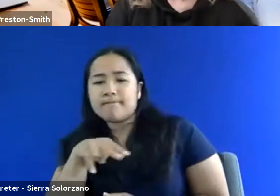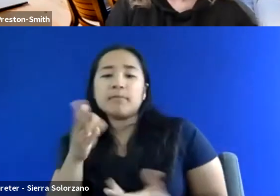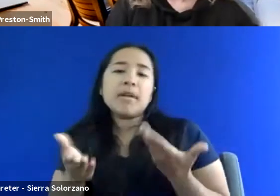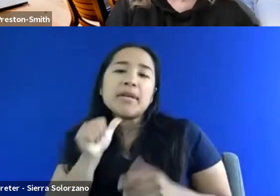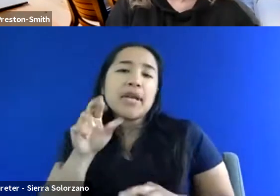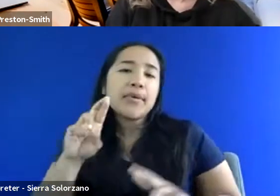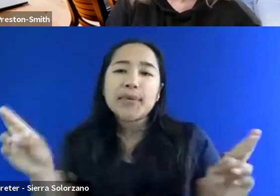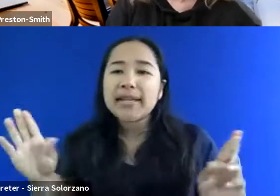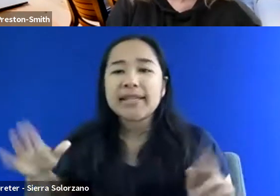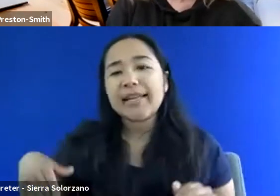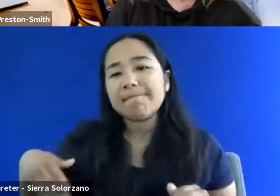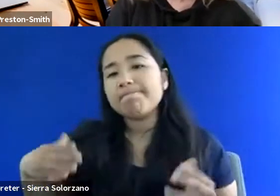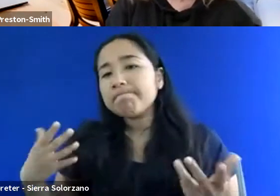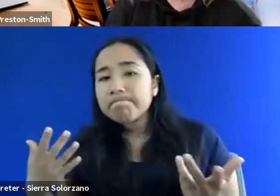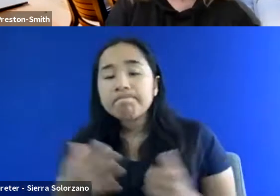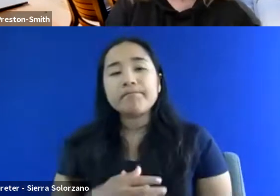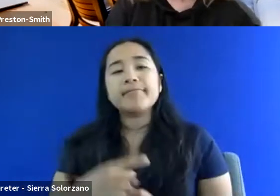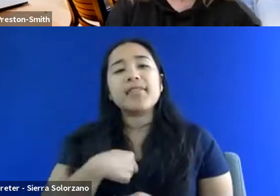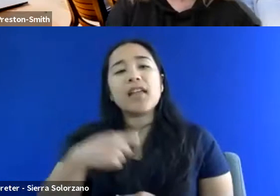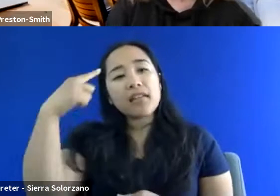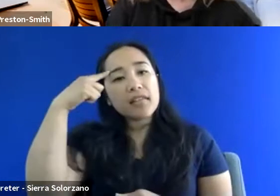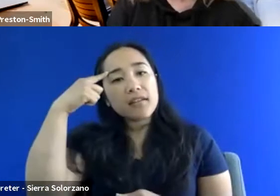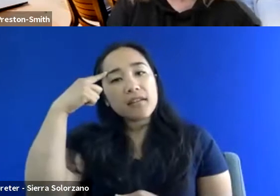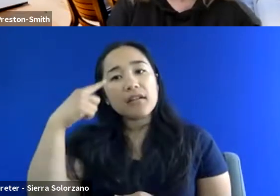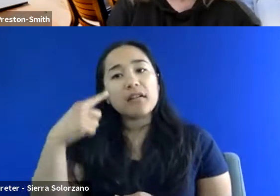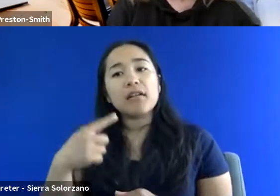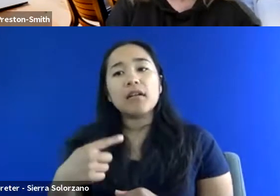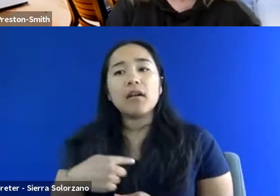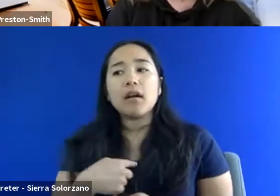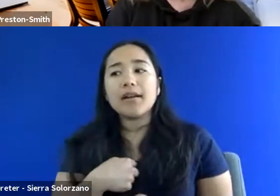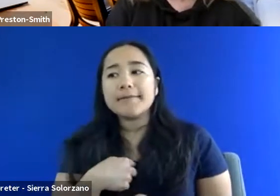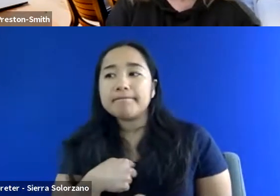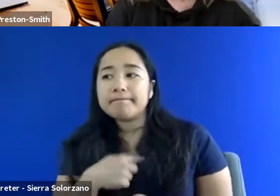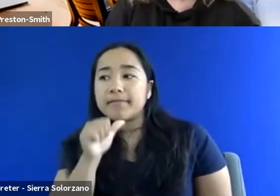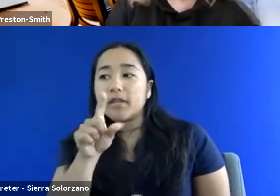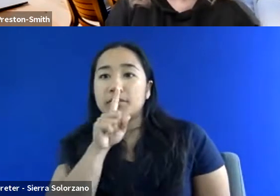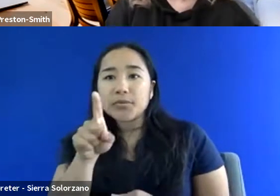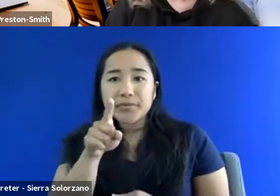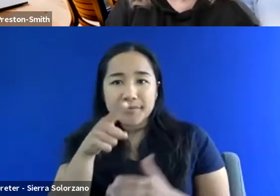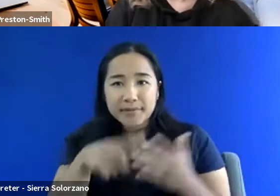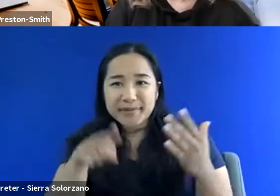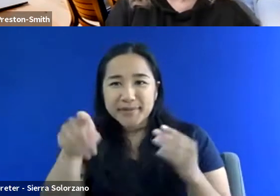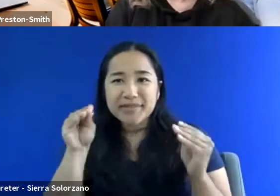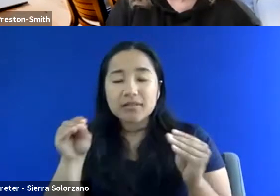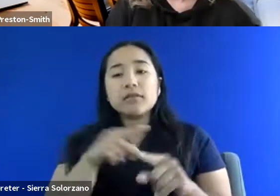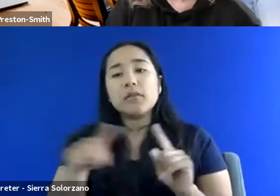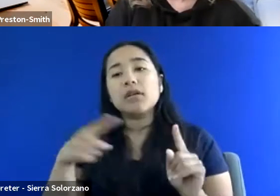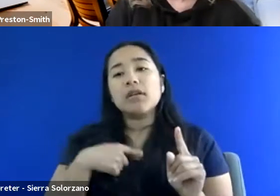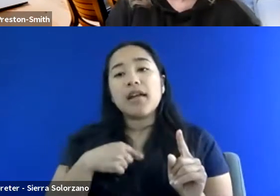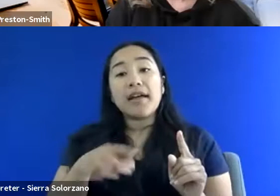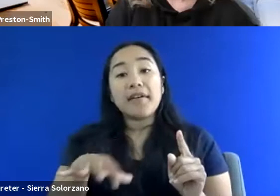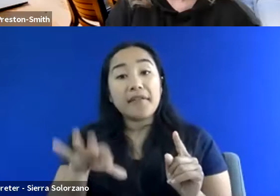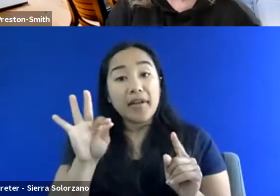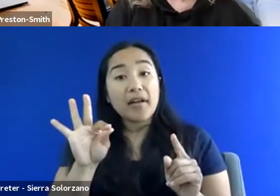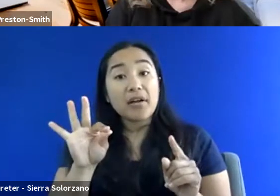share with you yet. You know, I think that, um, I'm not sure what you teach, but I've found that writing assignments where I